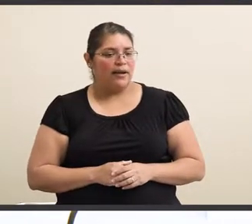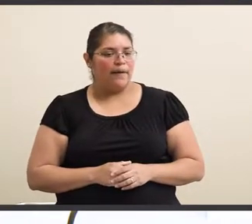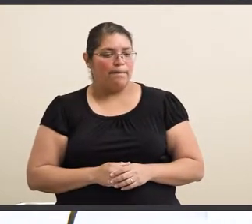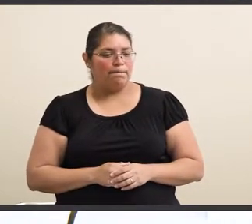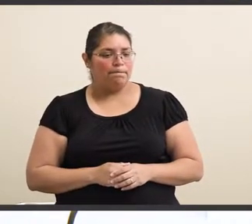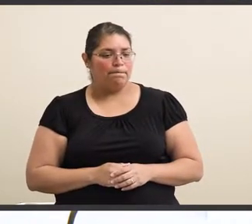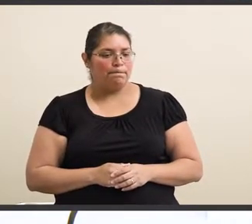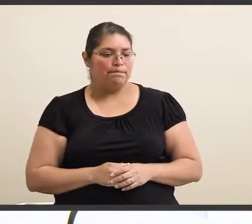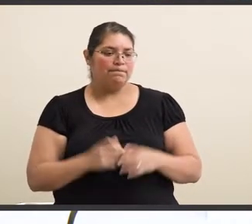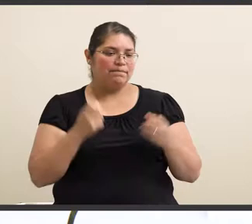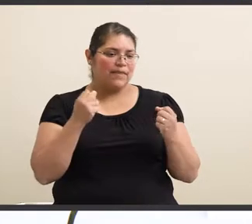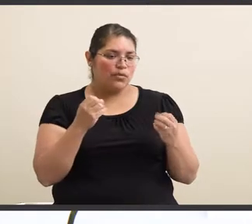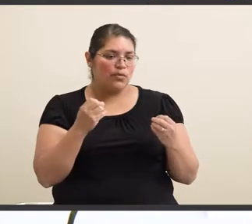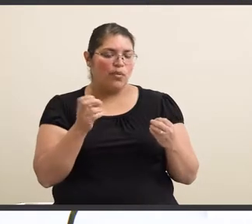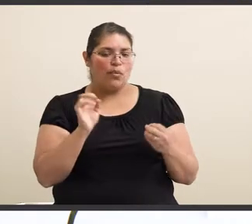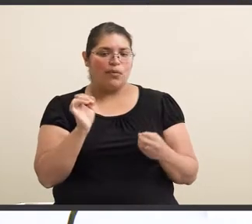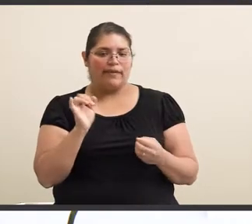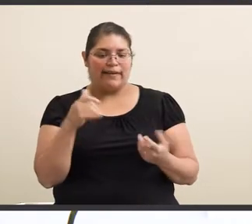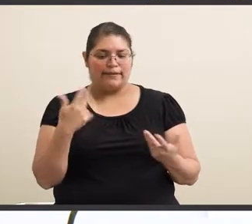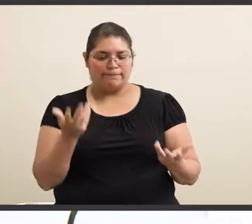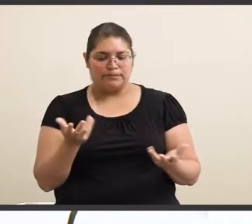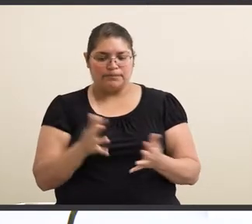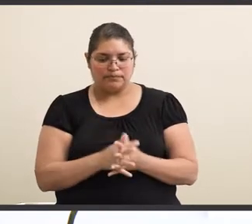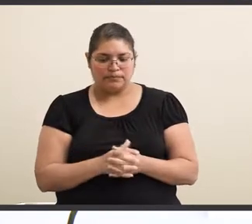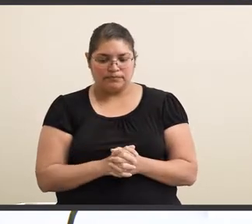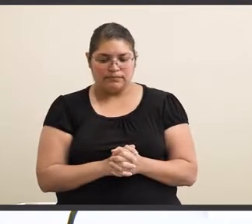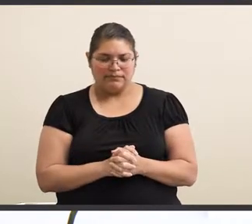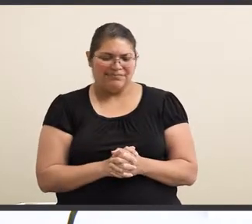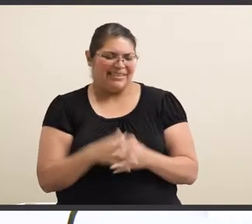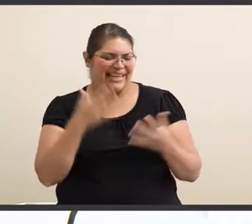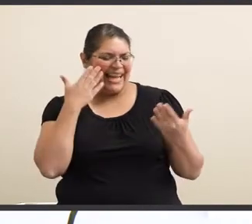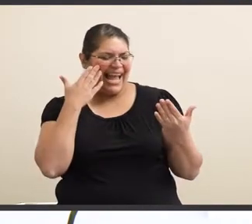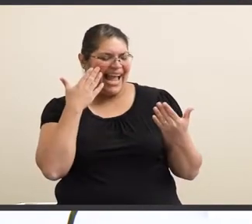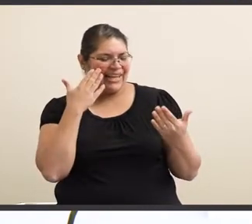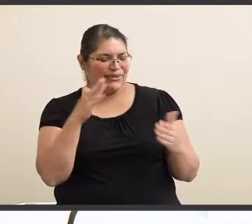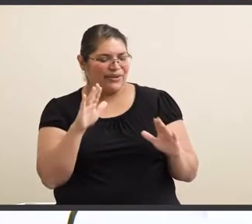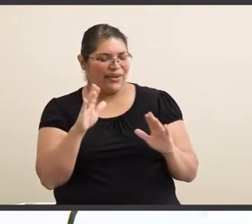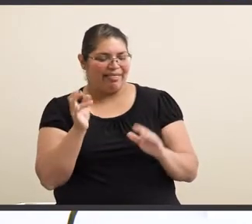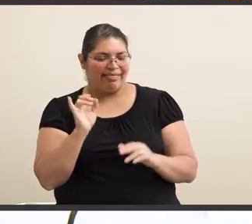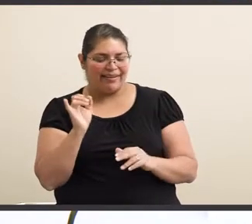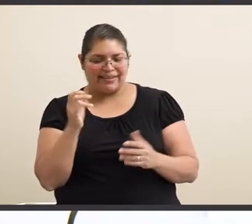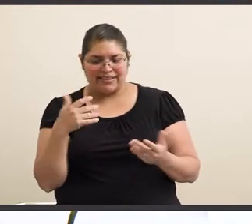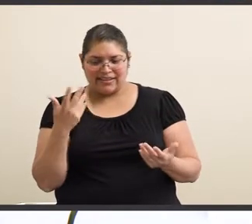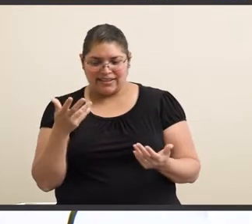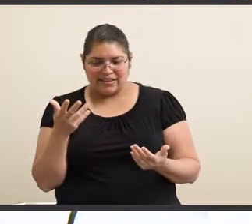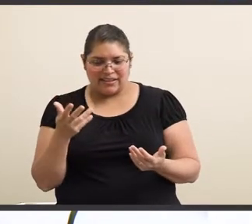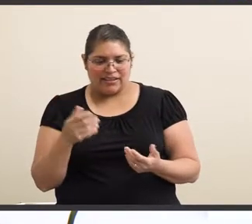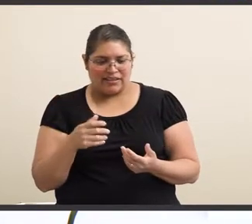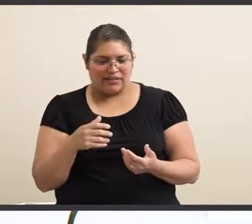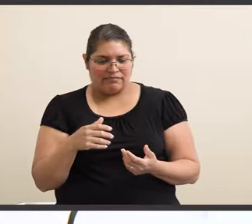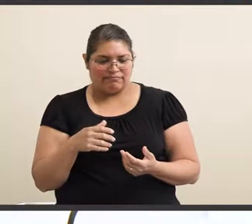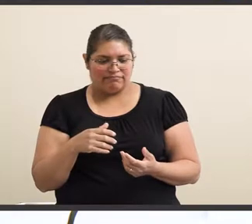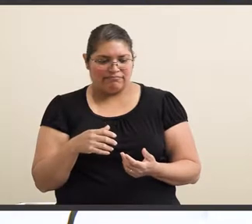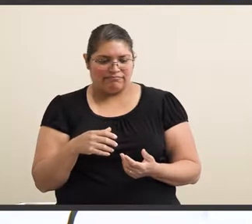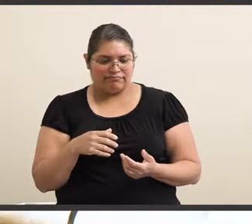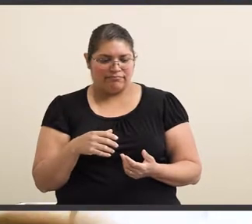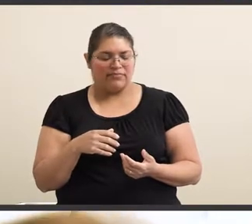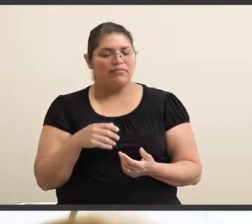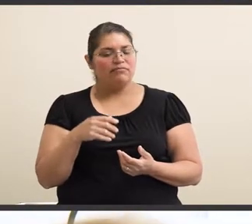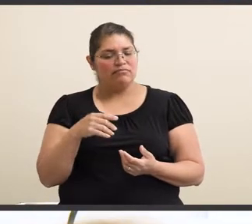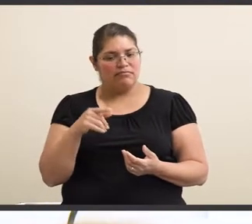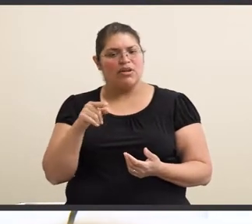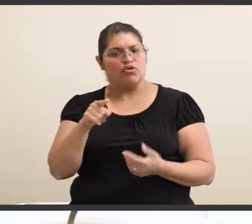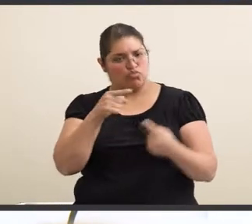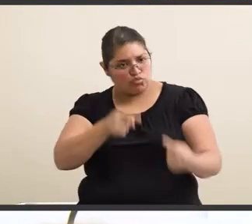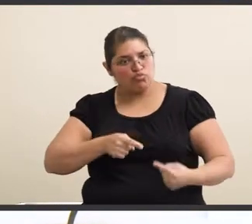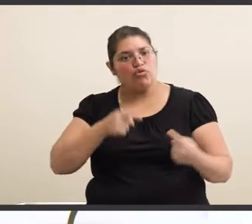And so like, I don't know, like you don't, like you, you, like you,